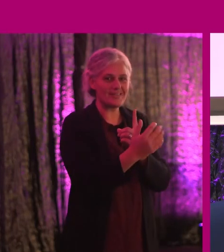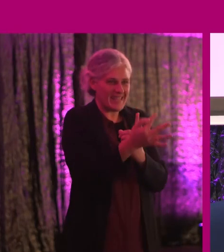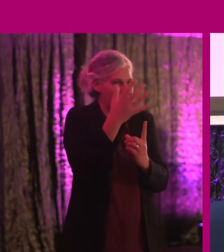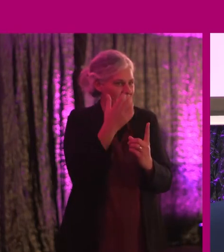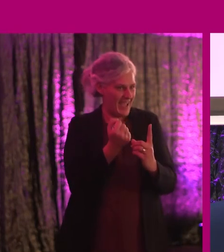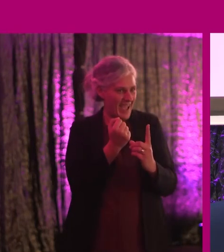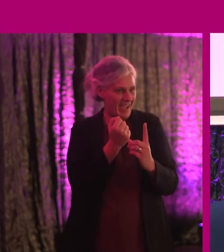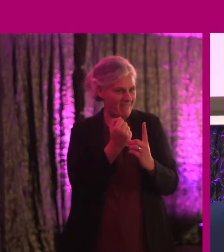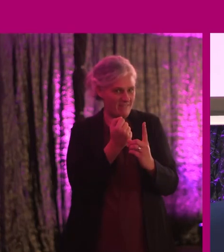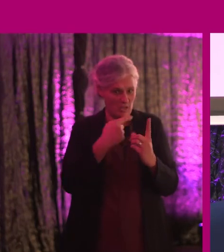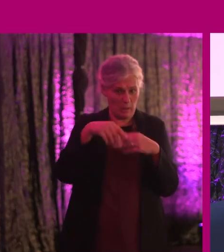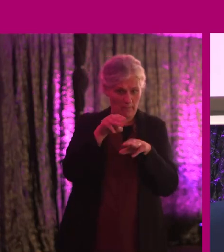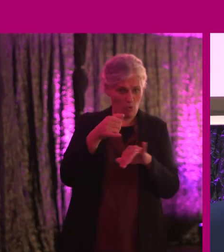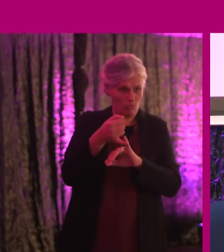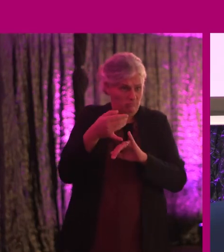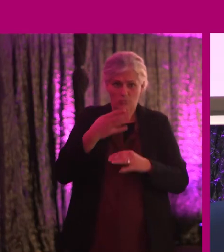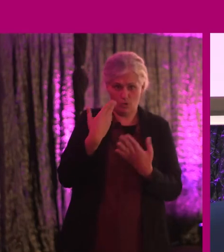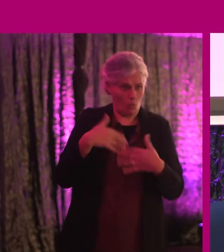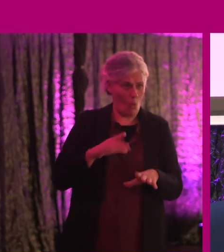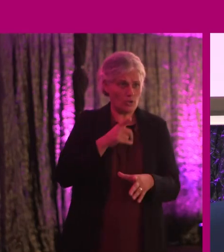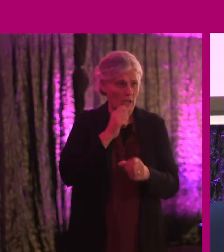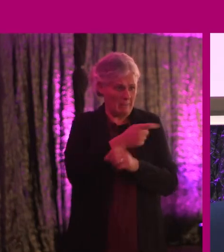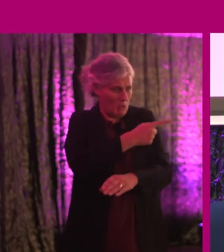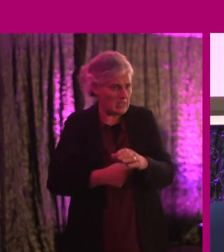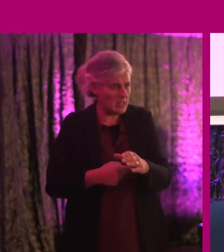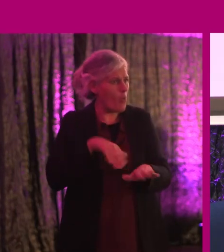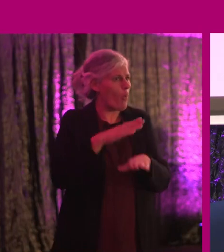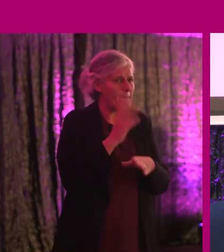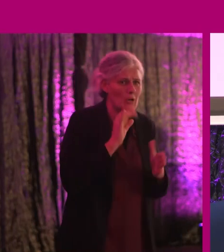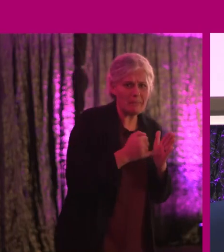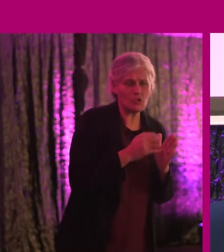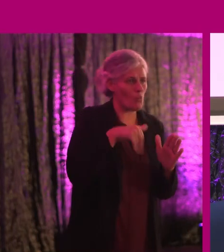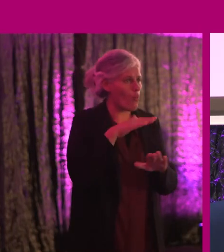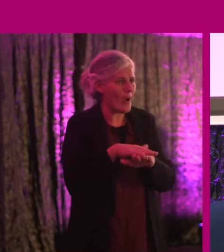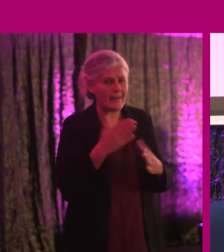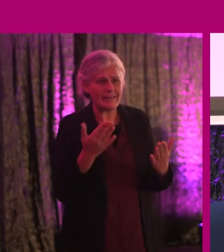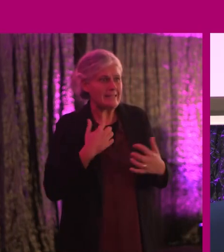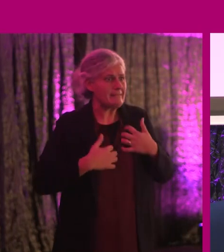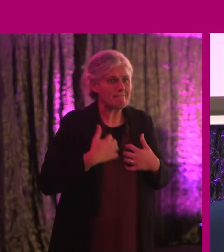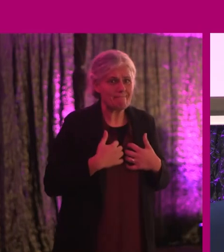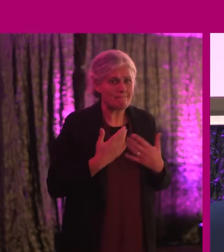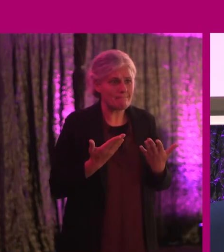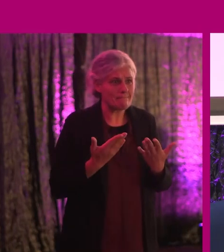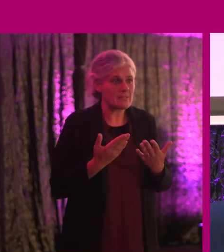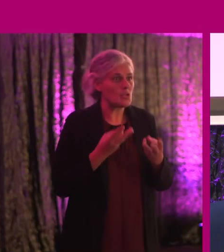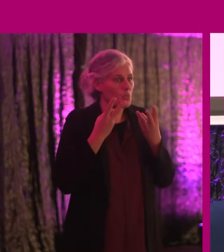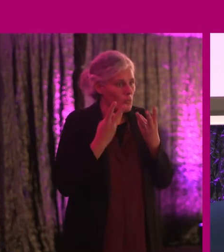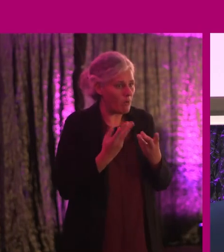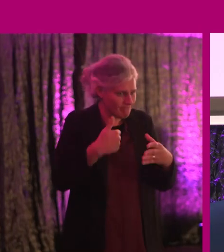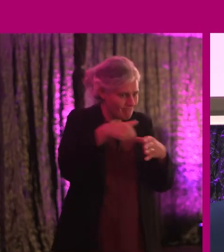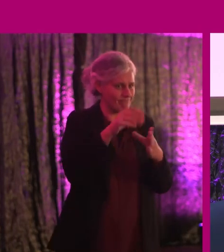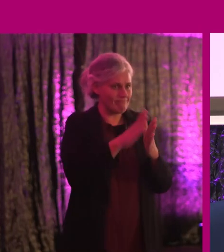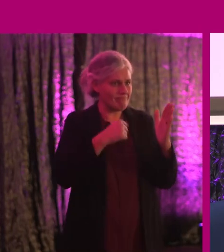CEOs who not willing to speak about disability, where's the money going to happen? Where's the permission? Where is the excitement about bringing it through our businesses?